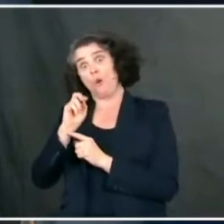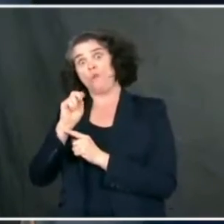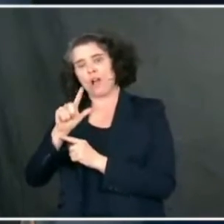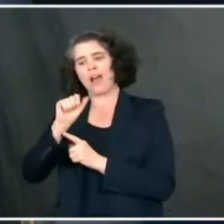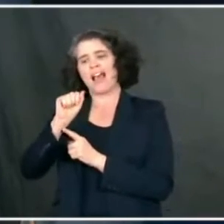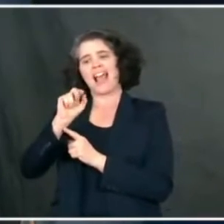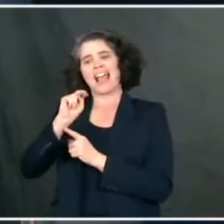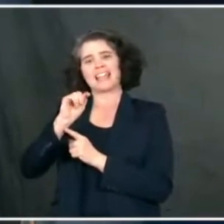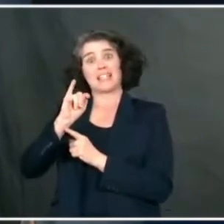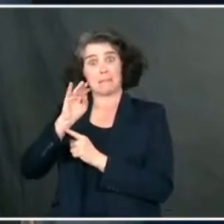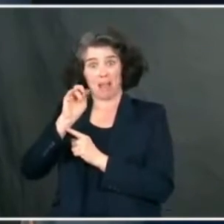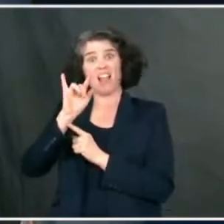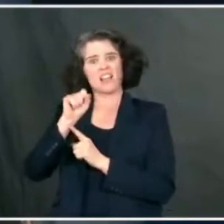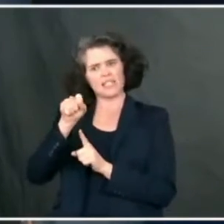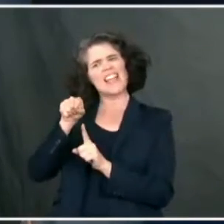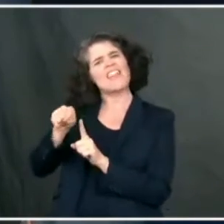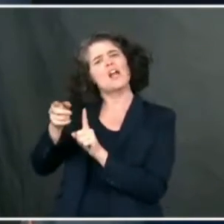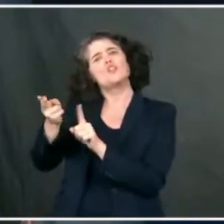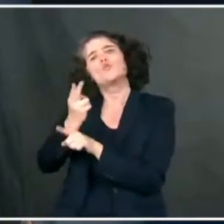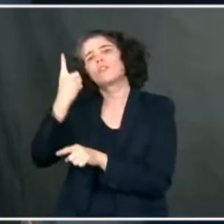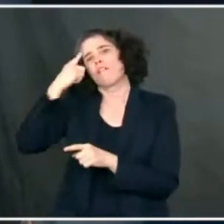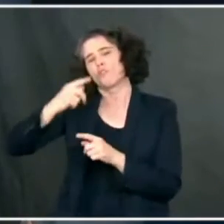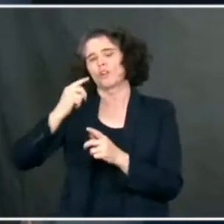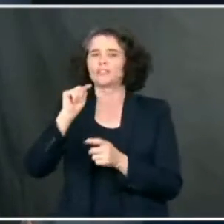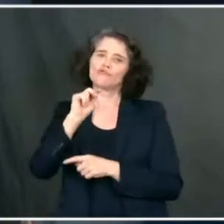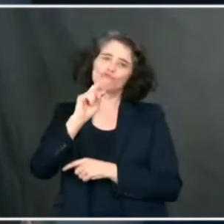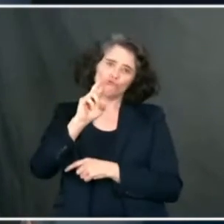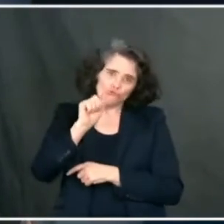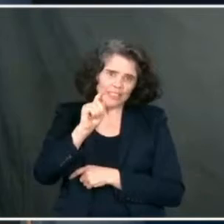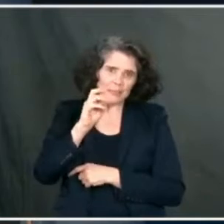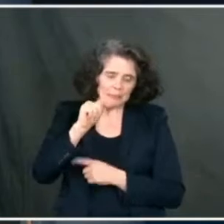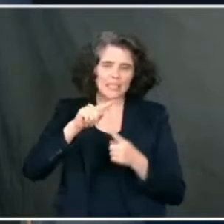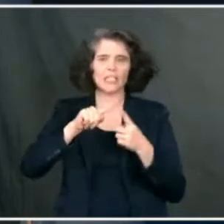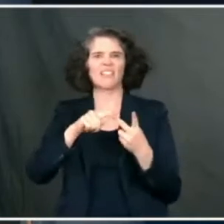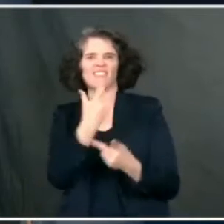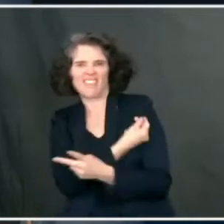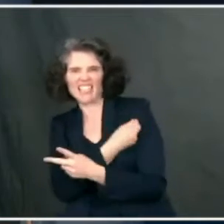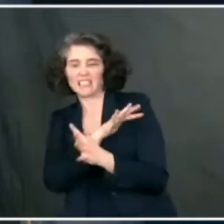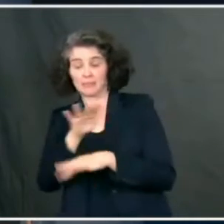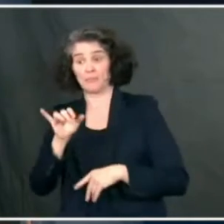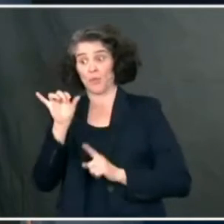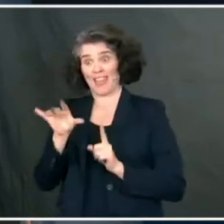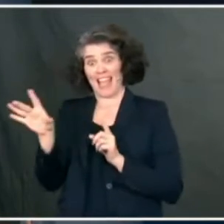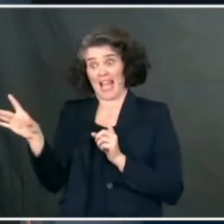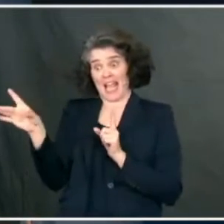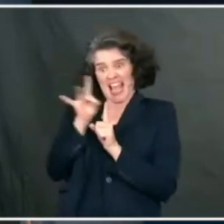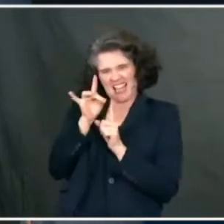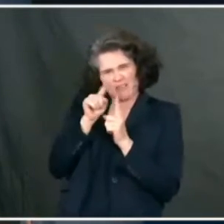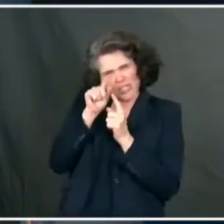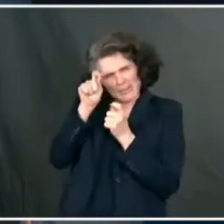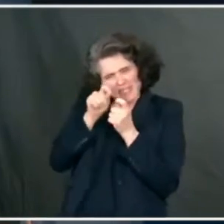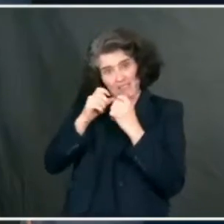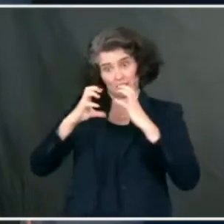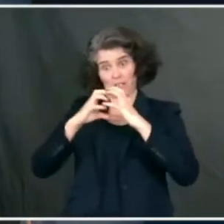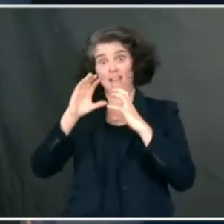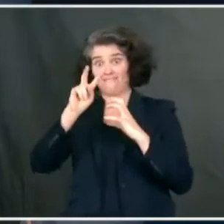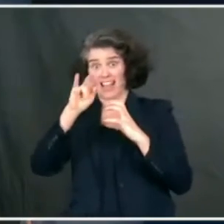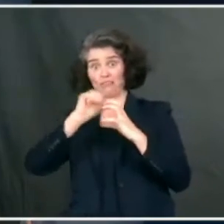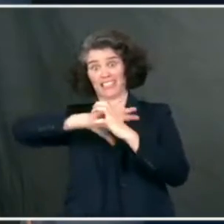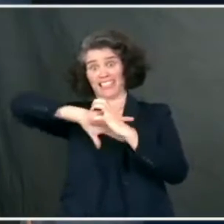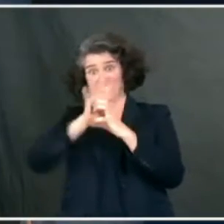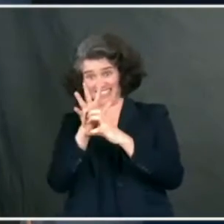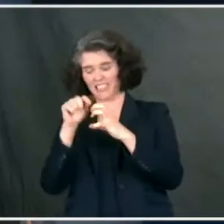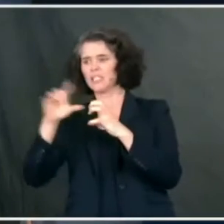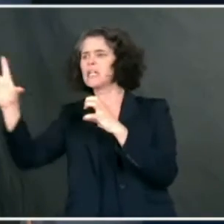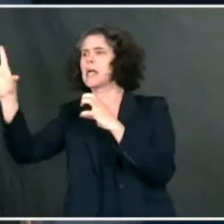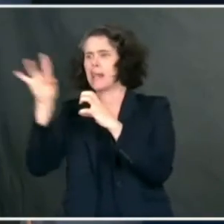and prevention. Since monoclonal antibodies bind to a very specific part of the virus, when there's a